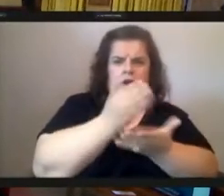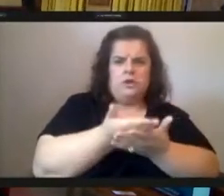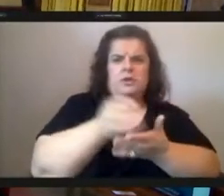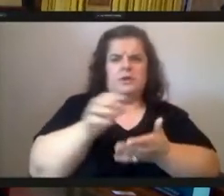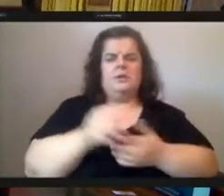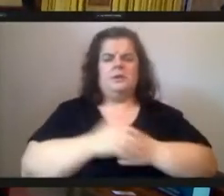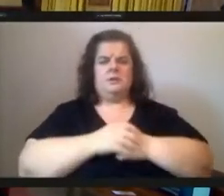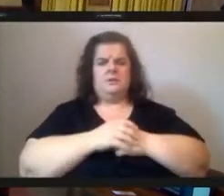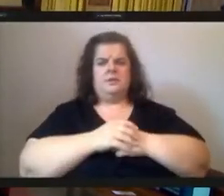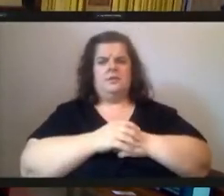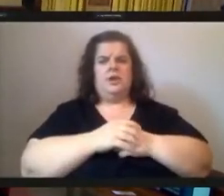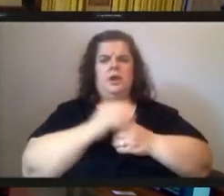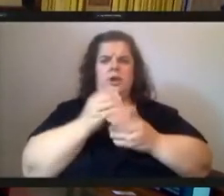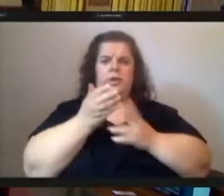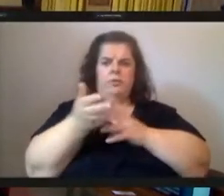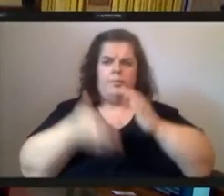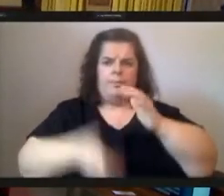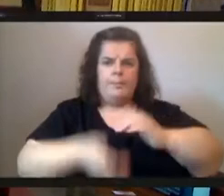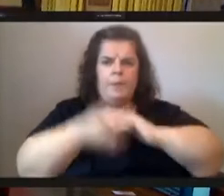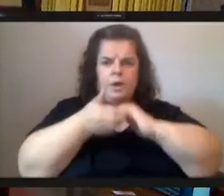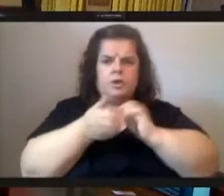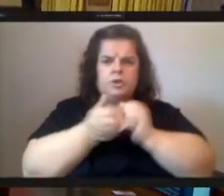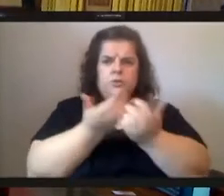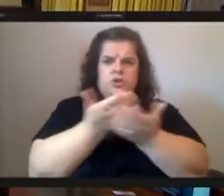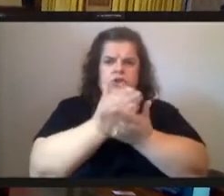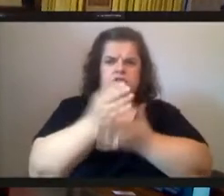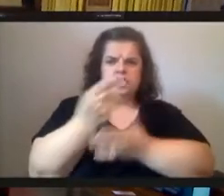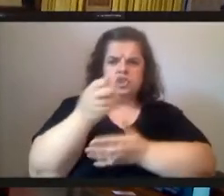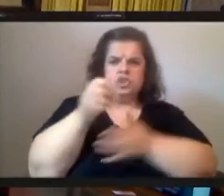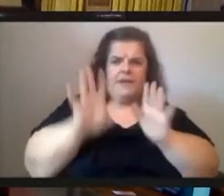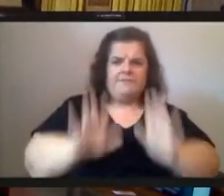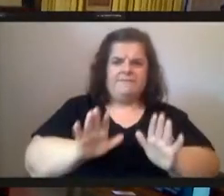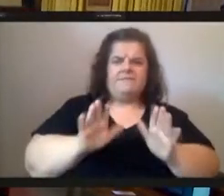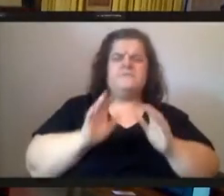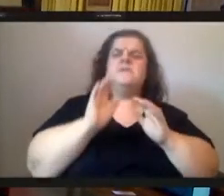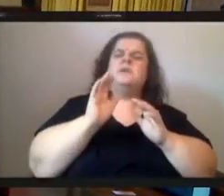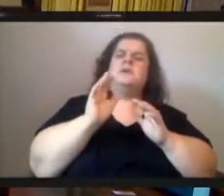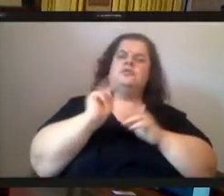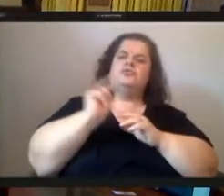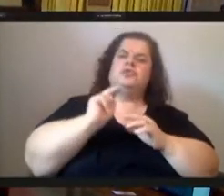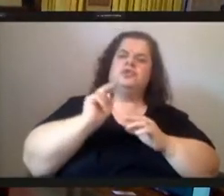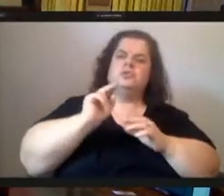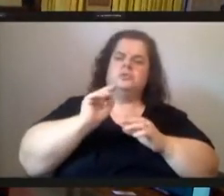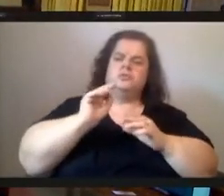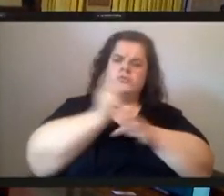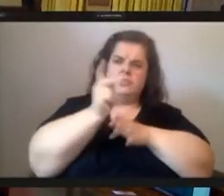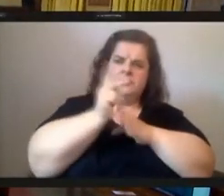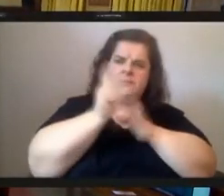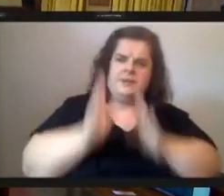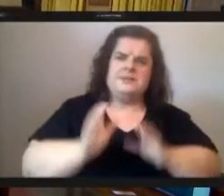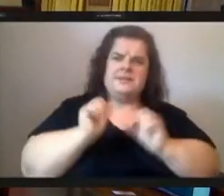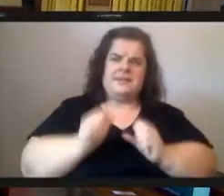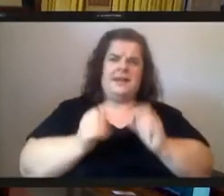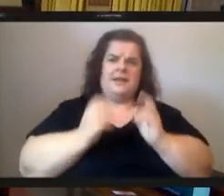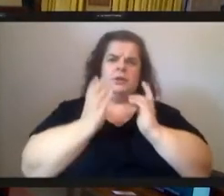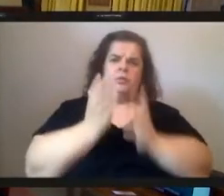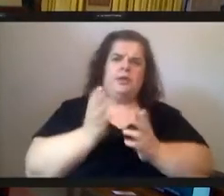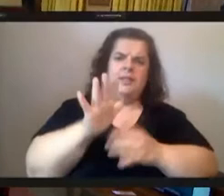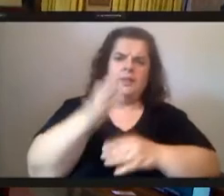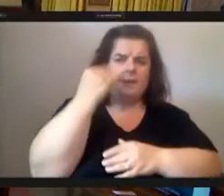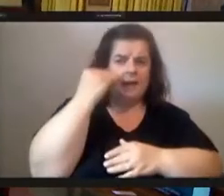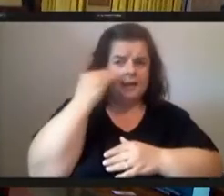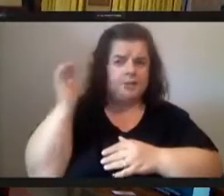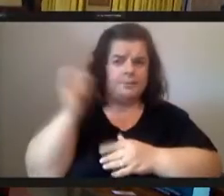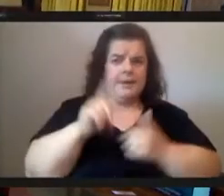through partnerships with chefs and nutritional professionals we can reinvigorate our communities with knowledge and bring them back to the table and perhaps